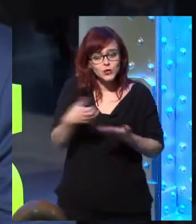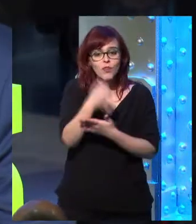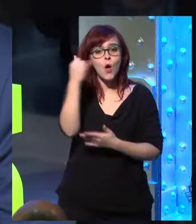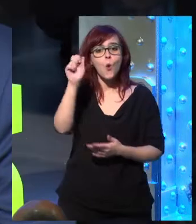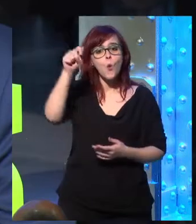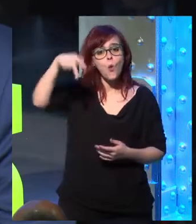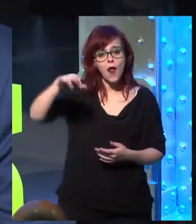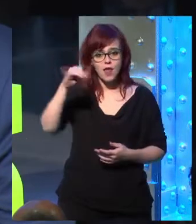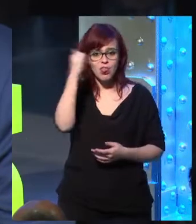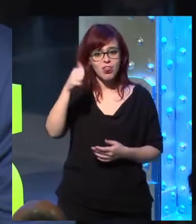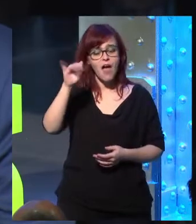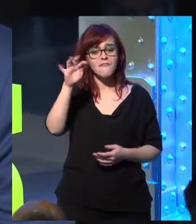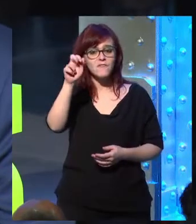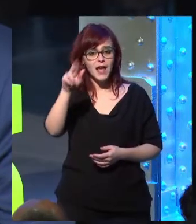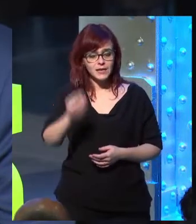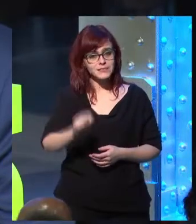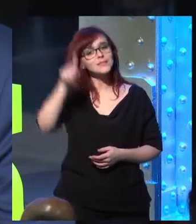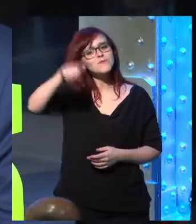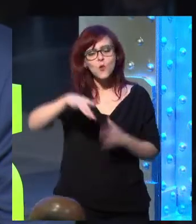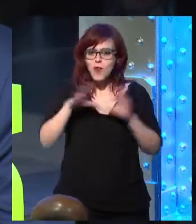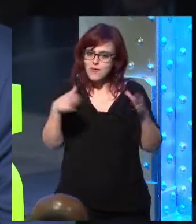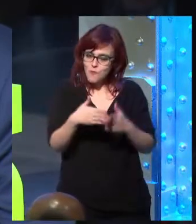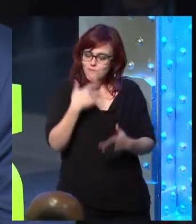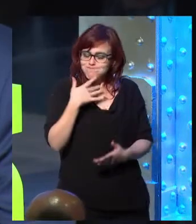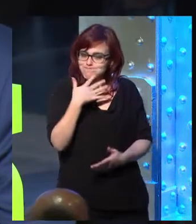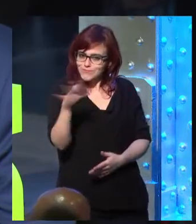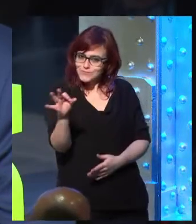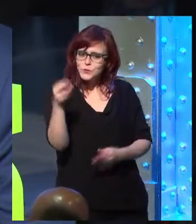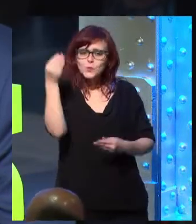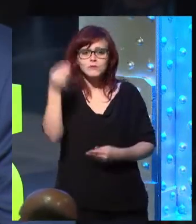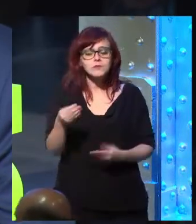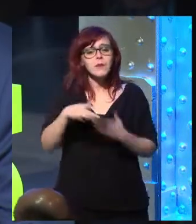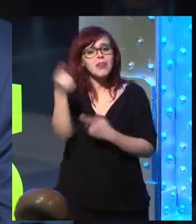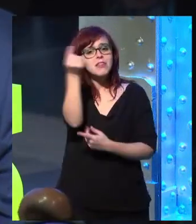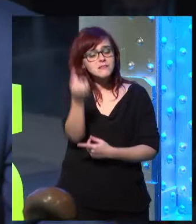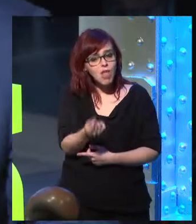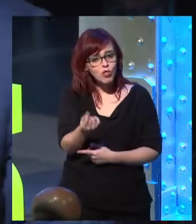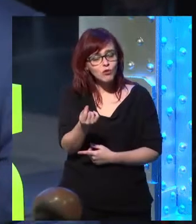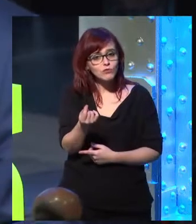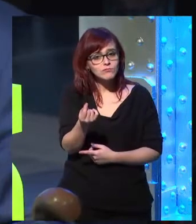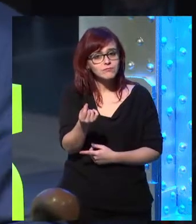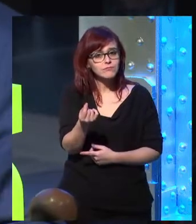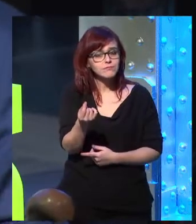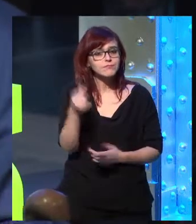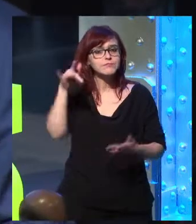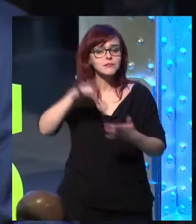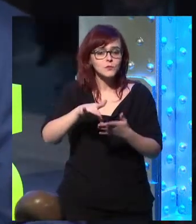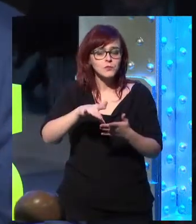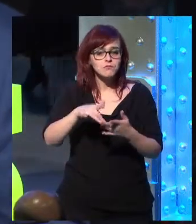and without any kind of doubt, to Juan Zafra and his team. They have done a great job, designers, etc.